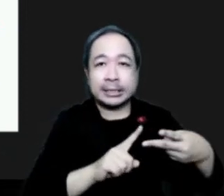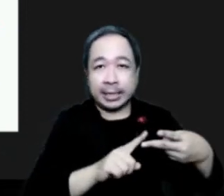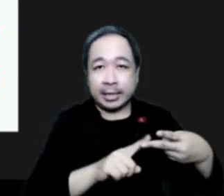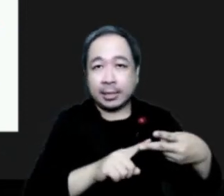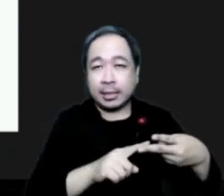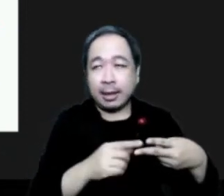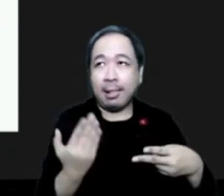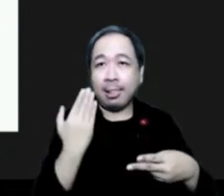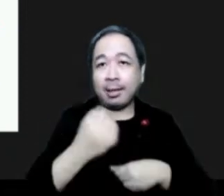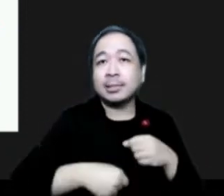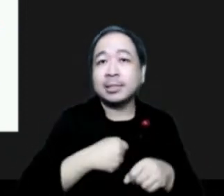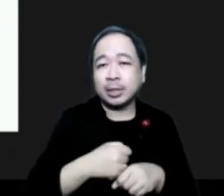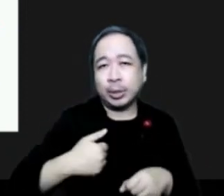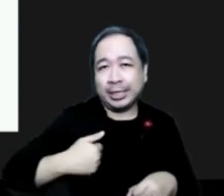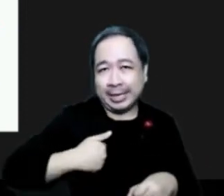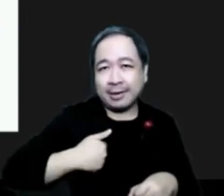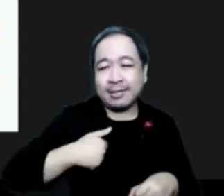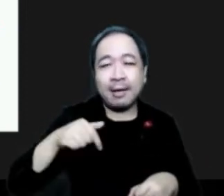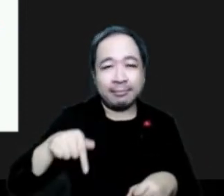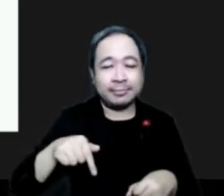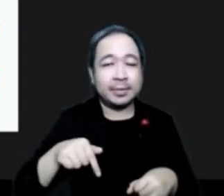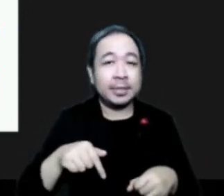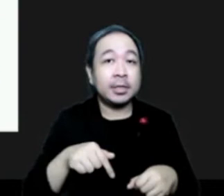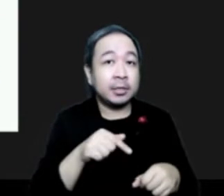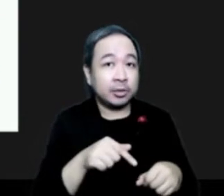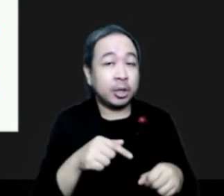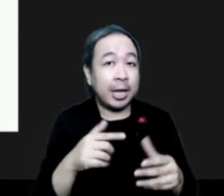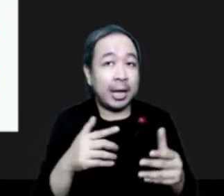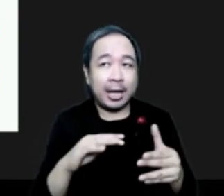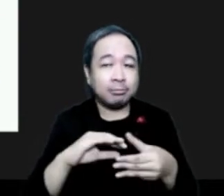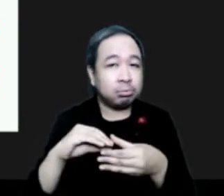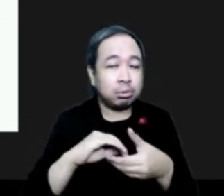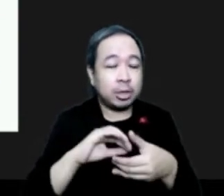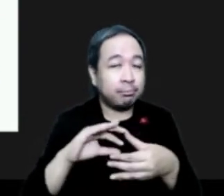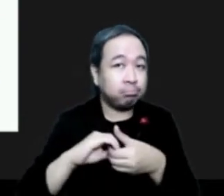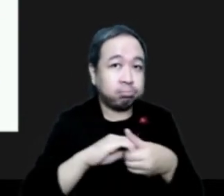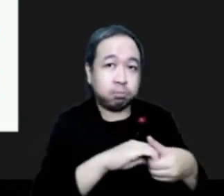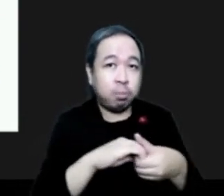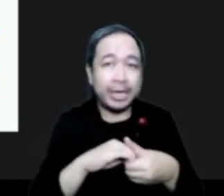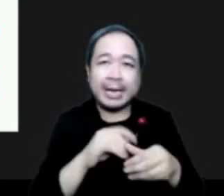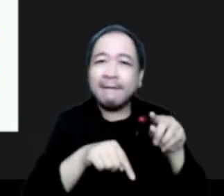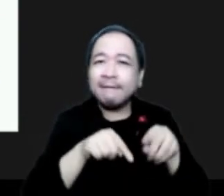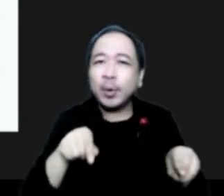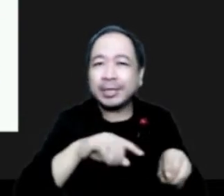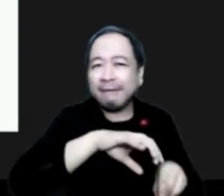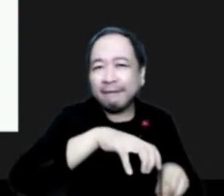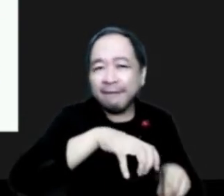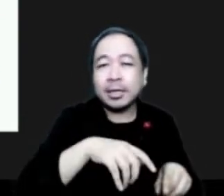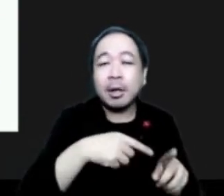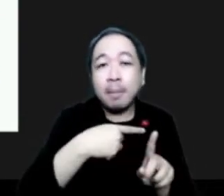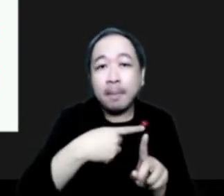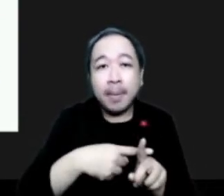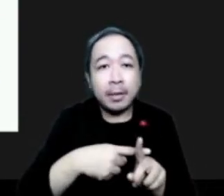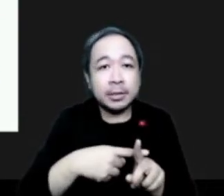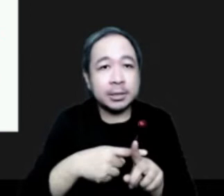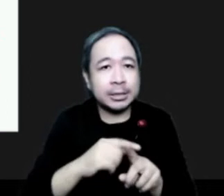Environmental Climate Change Canada. It was done in collaboration with our regional partners and we started with product dissemination last year.